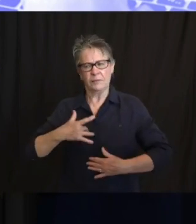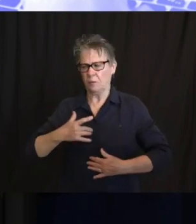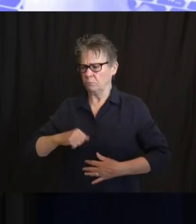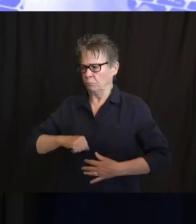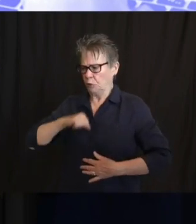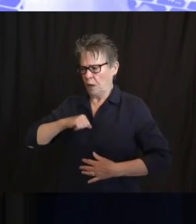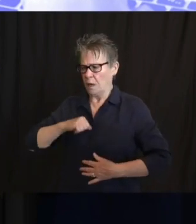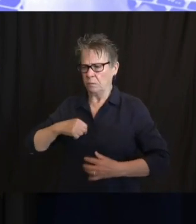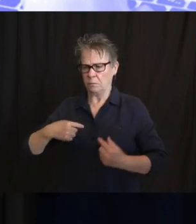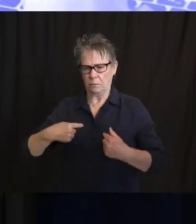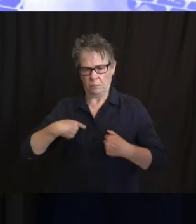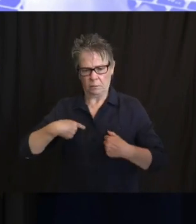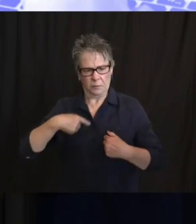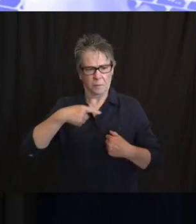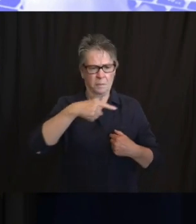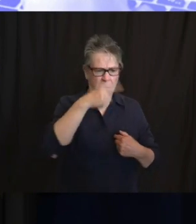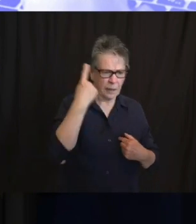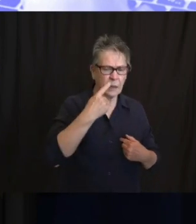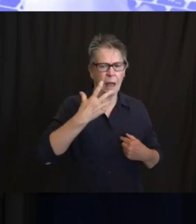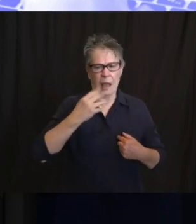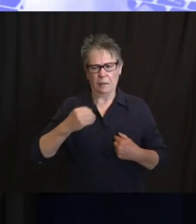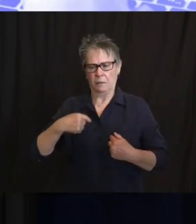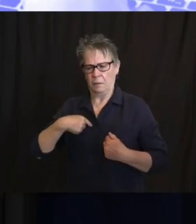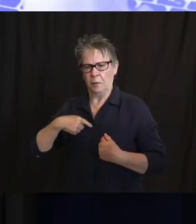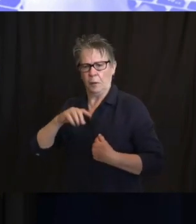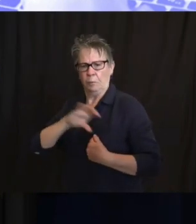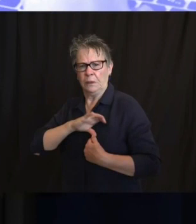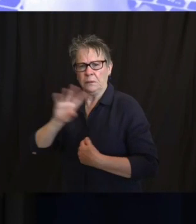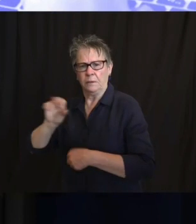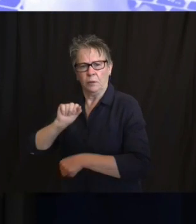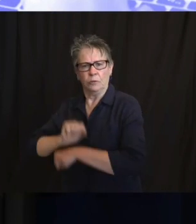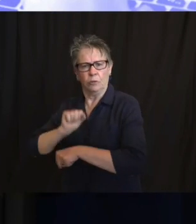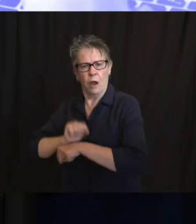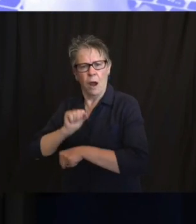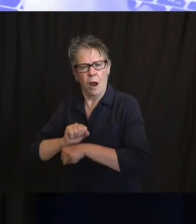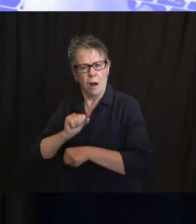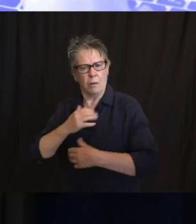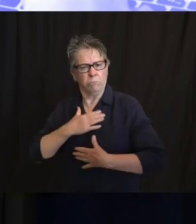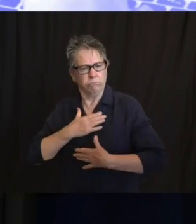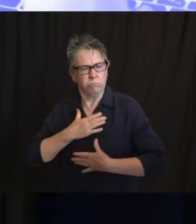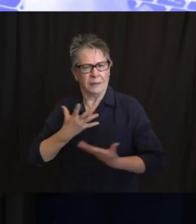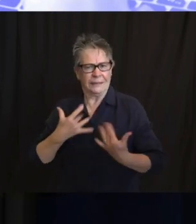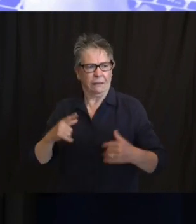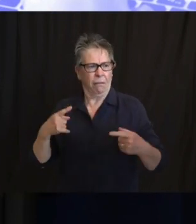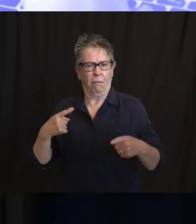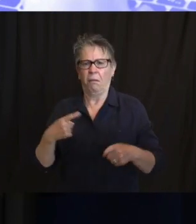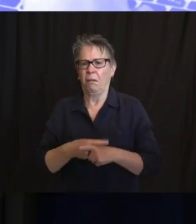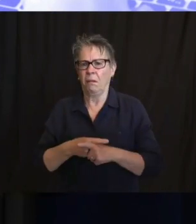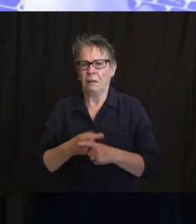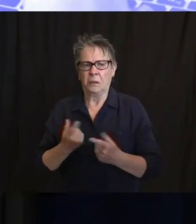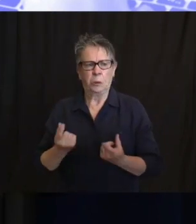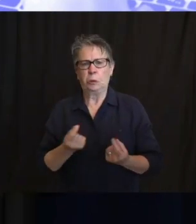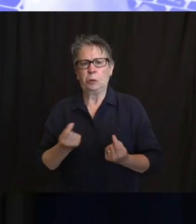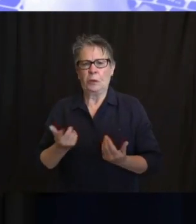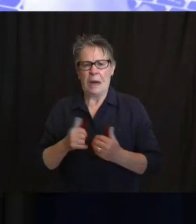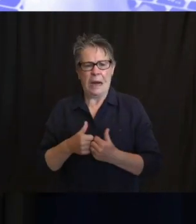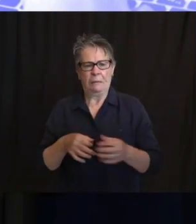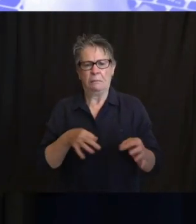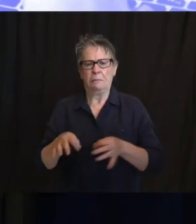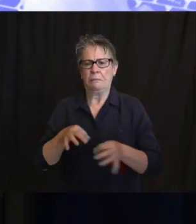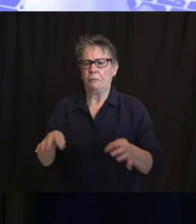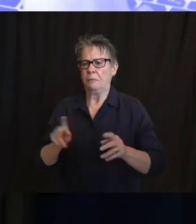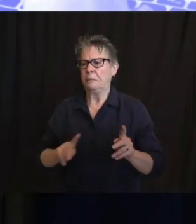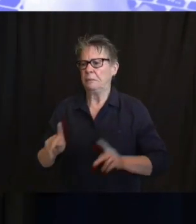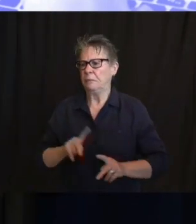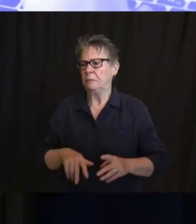various ranks throughout the division, just to want to listen to them more than anything else. I could probably never offer a perspective that comes